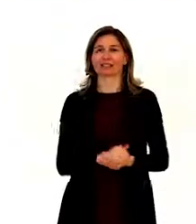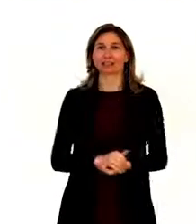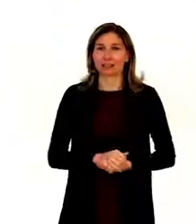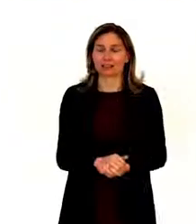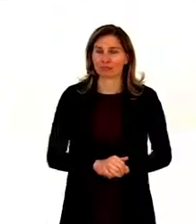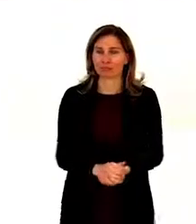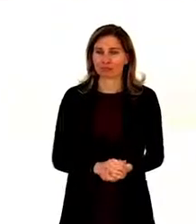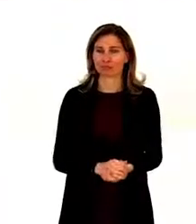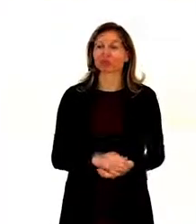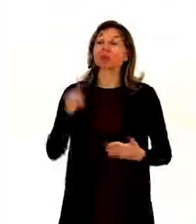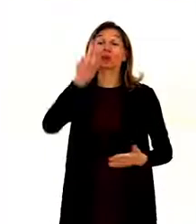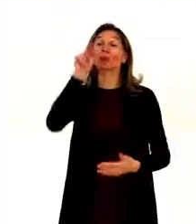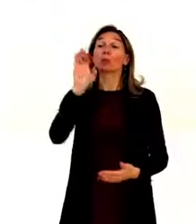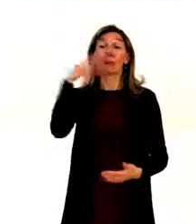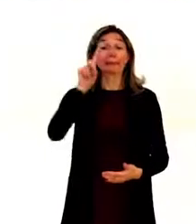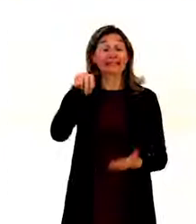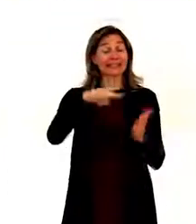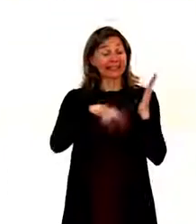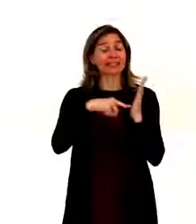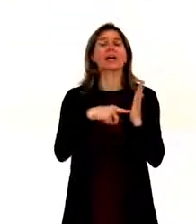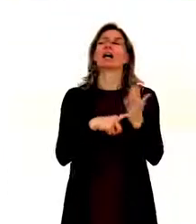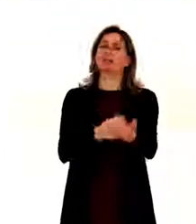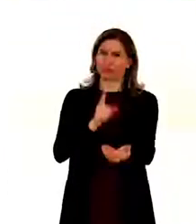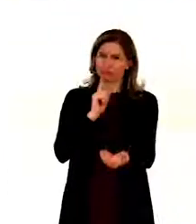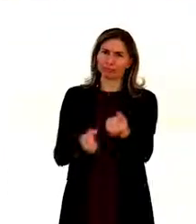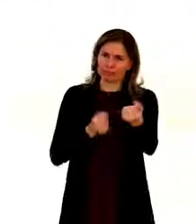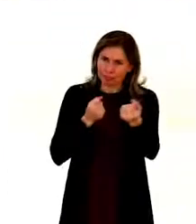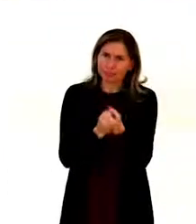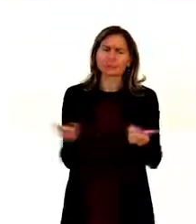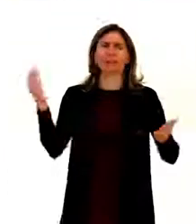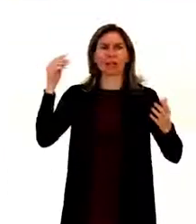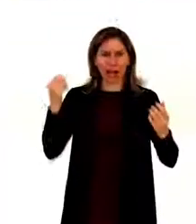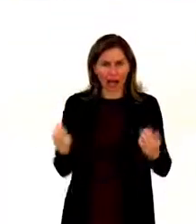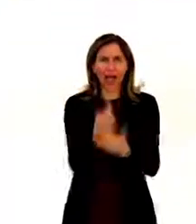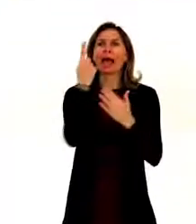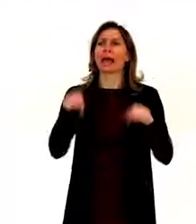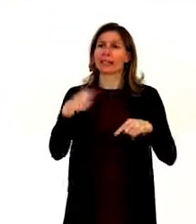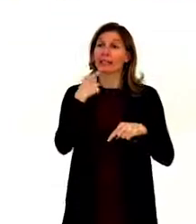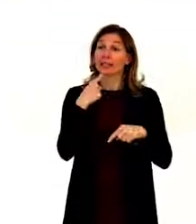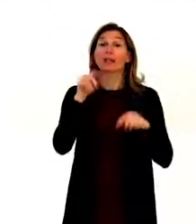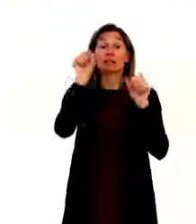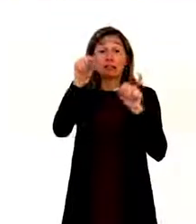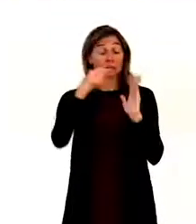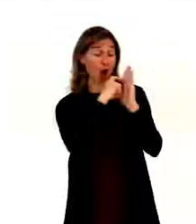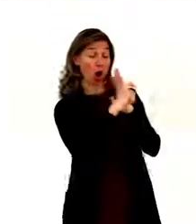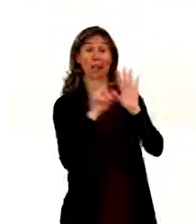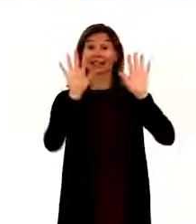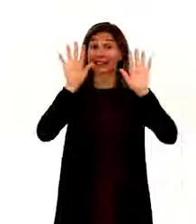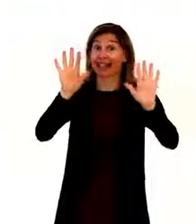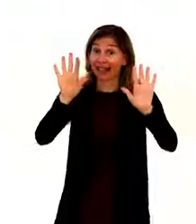Convention reaffirms human rights which already belong to people with disabilities. Right to life in Article 10.